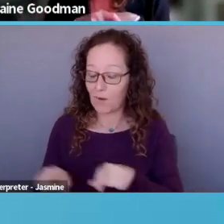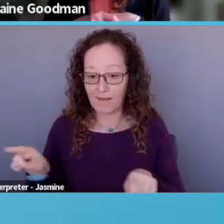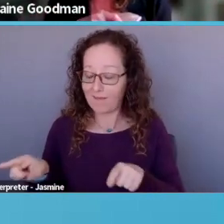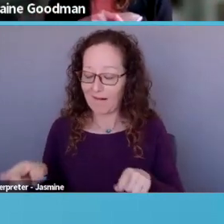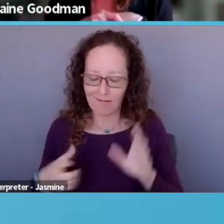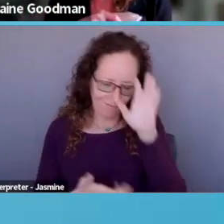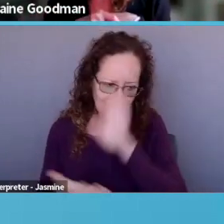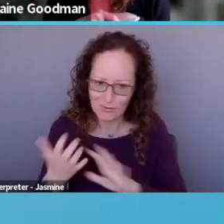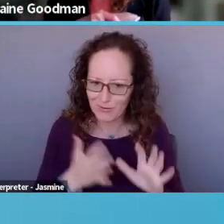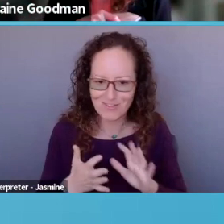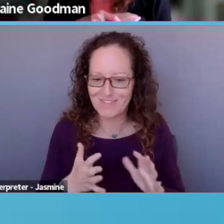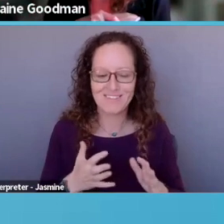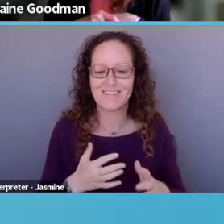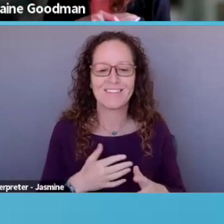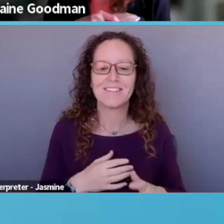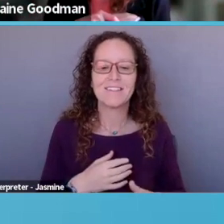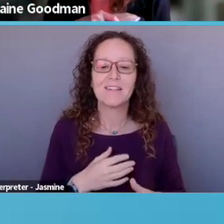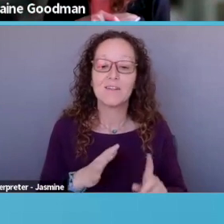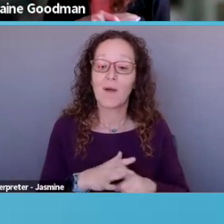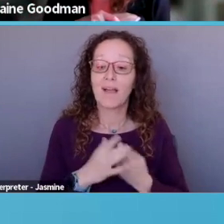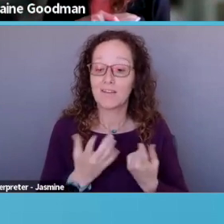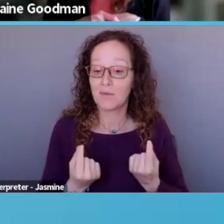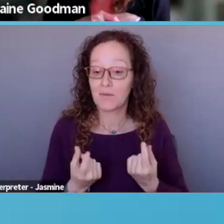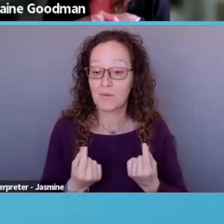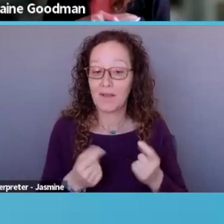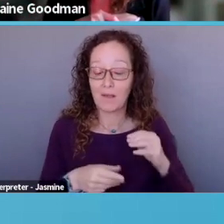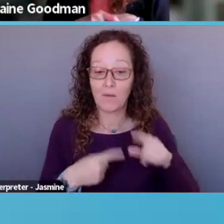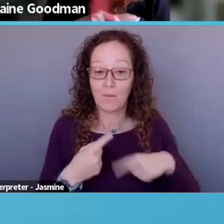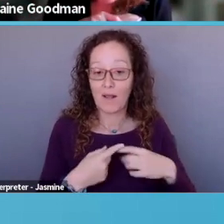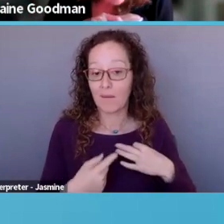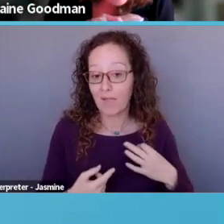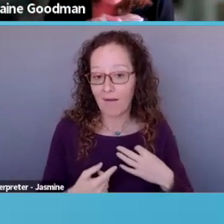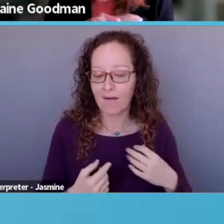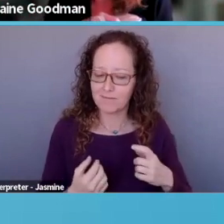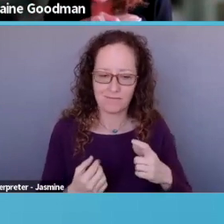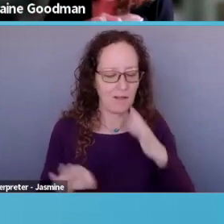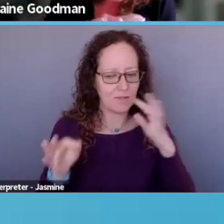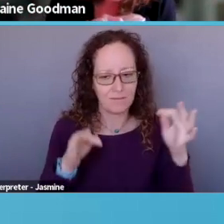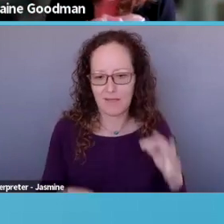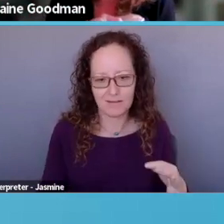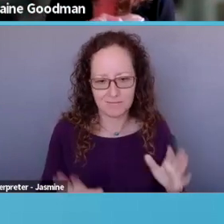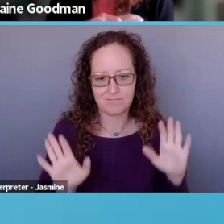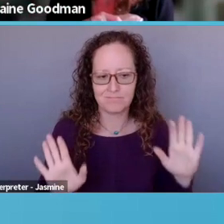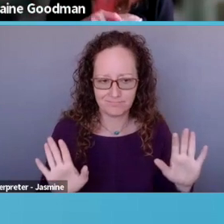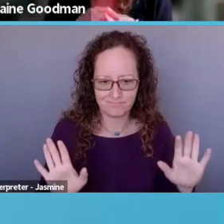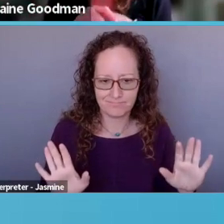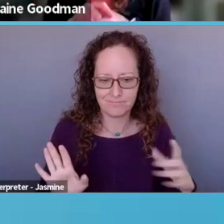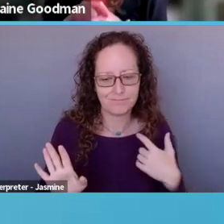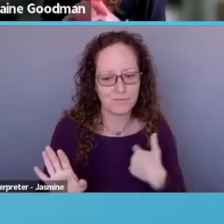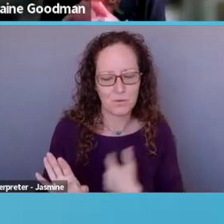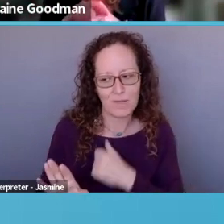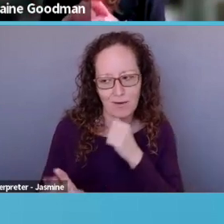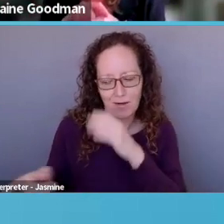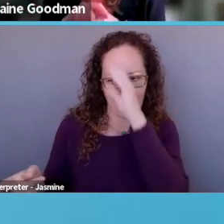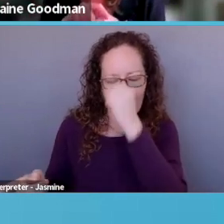And I started addressing that in applications and saying, we are not big, you know, we are not boys and girls club, but we